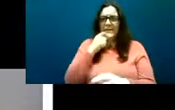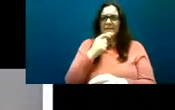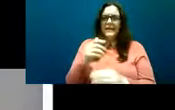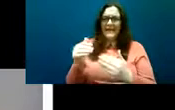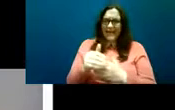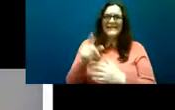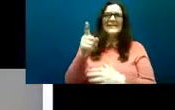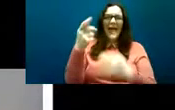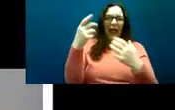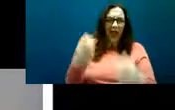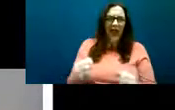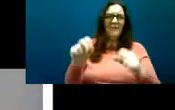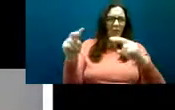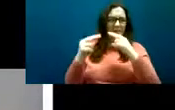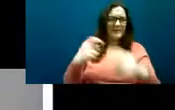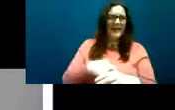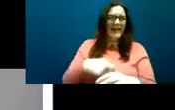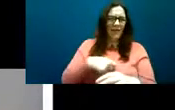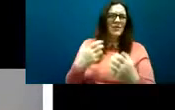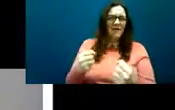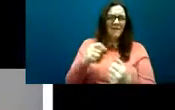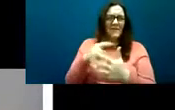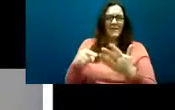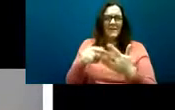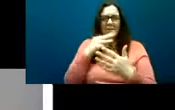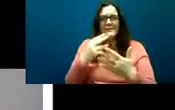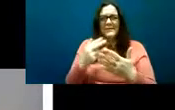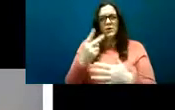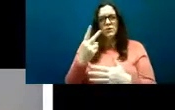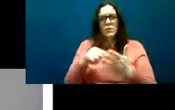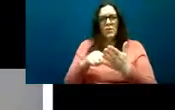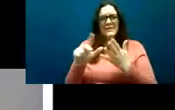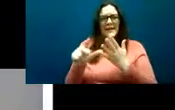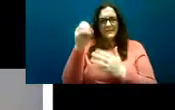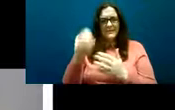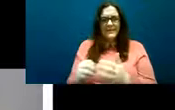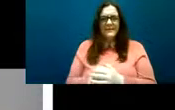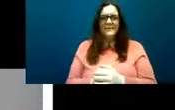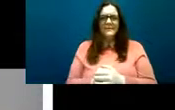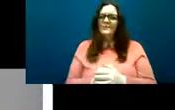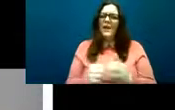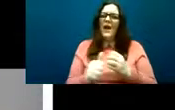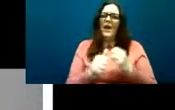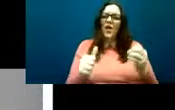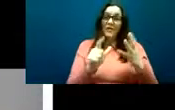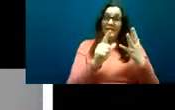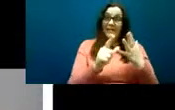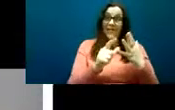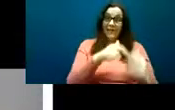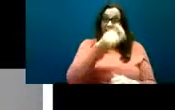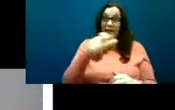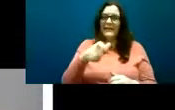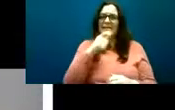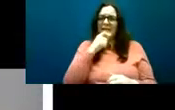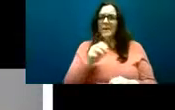estimate of 2.8 percent a further seven clients screened as possibly present for autistic traits and